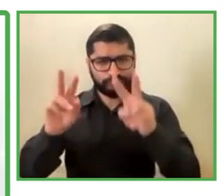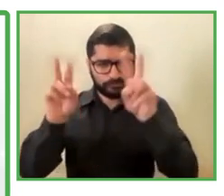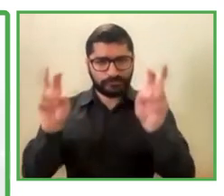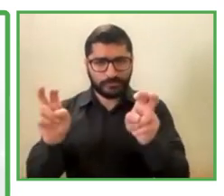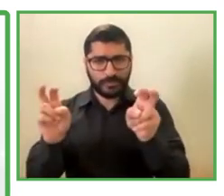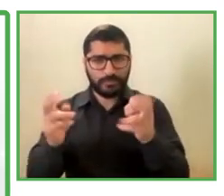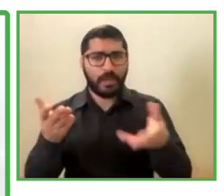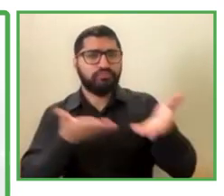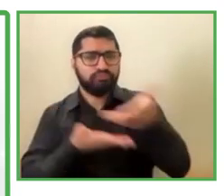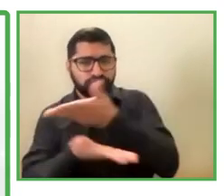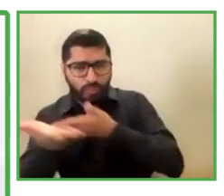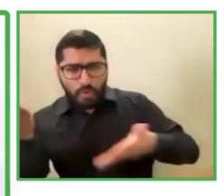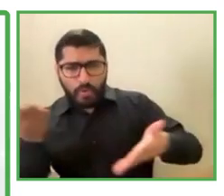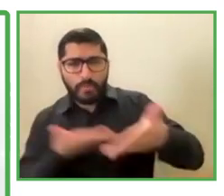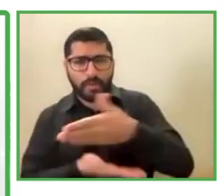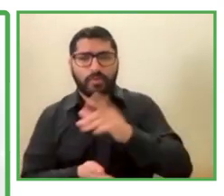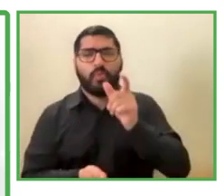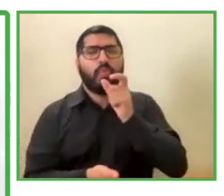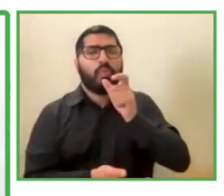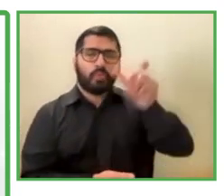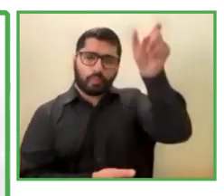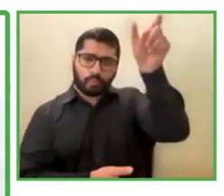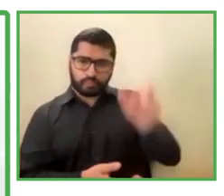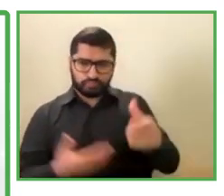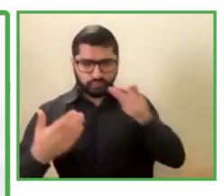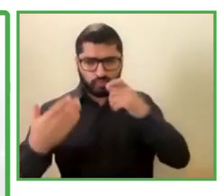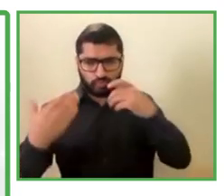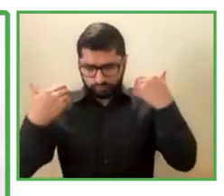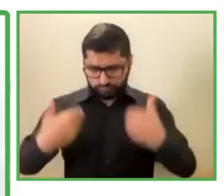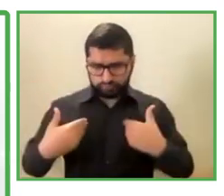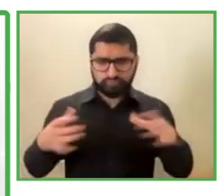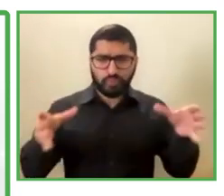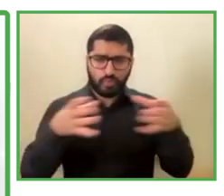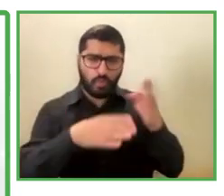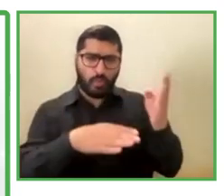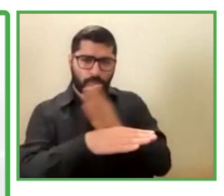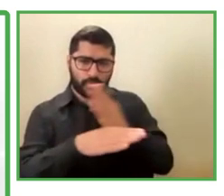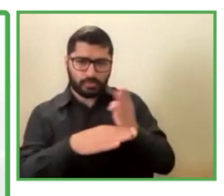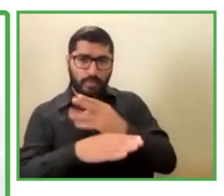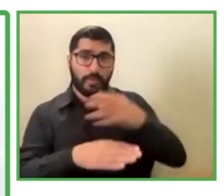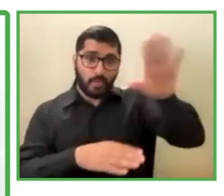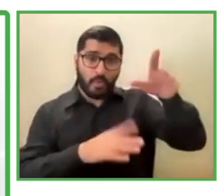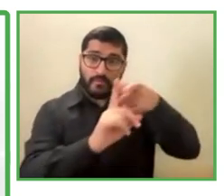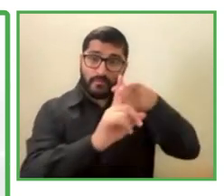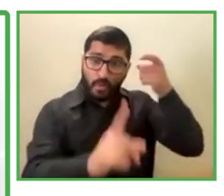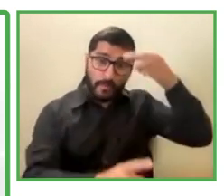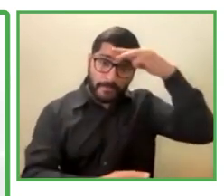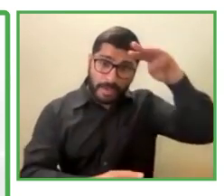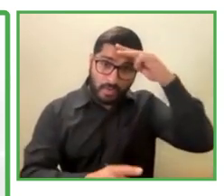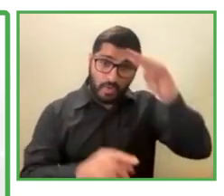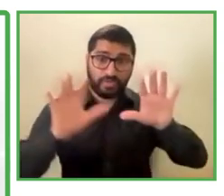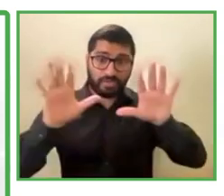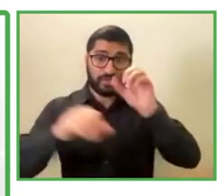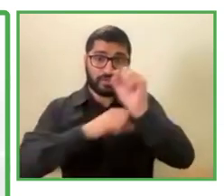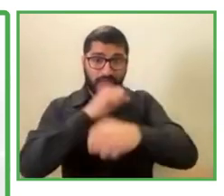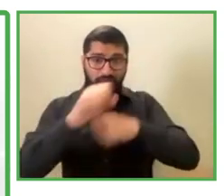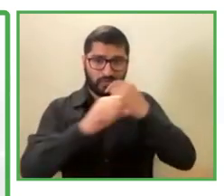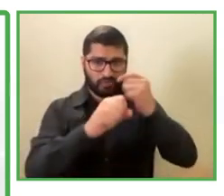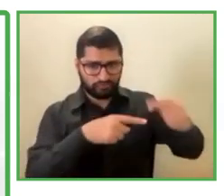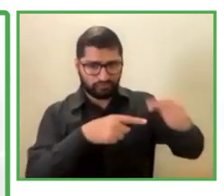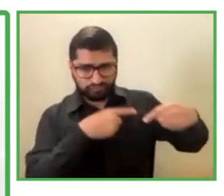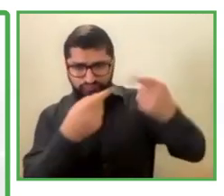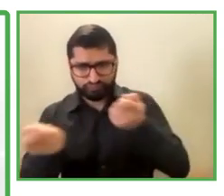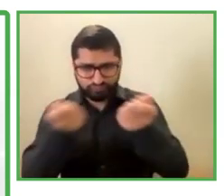Share with you. Who we are. We are. 100% Mexican company. With 16 years. the market. And we work.